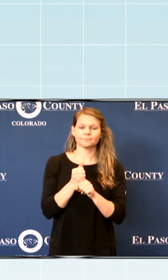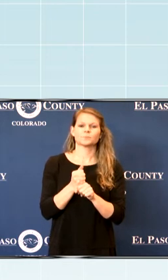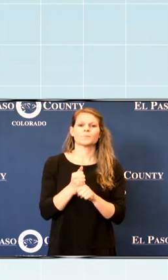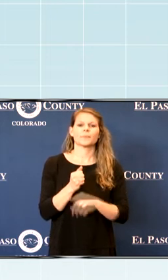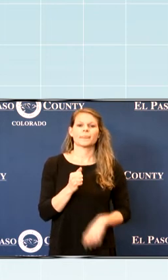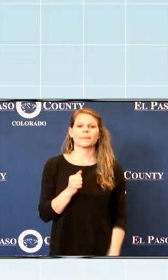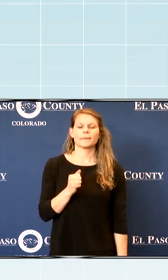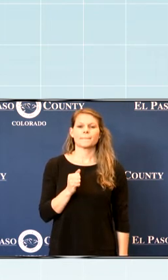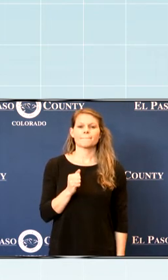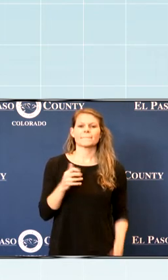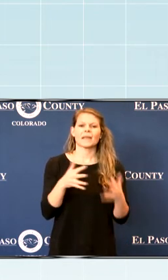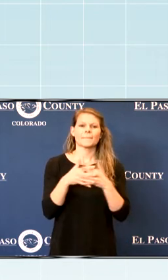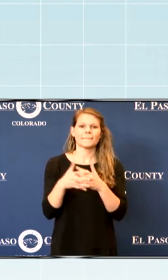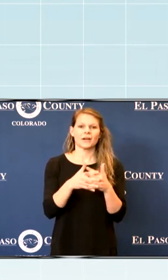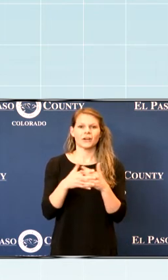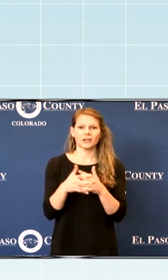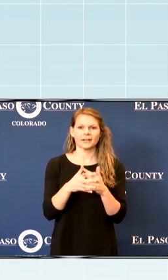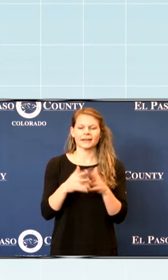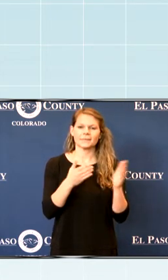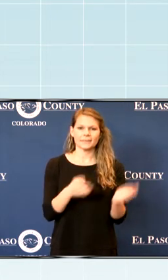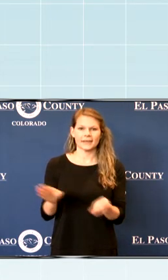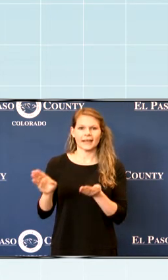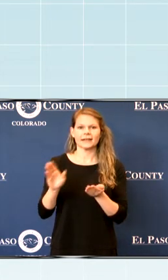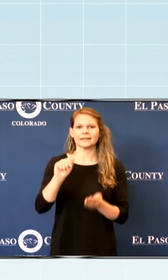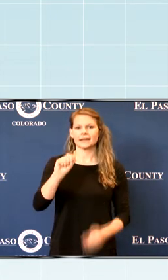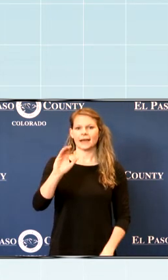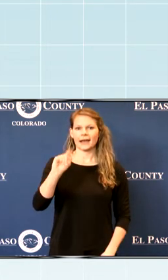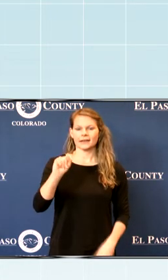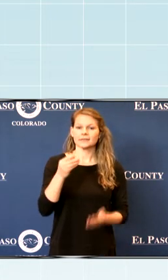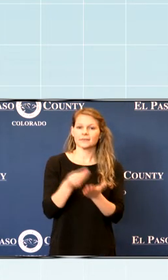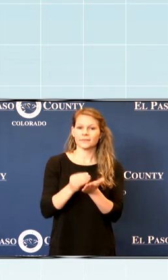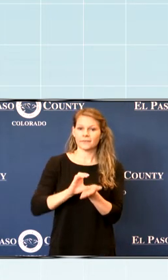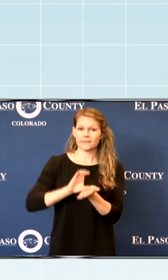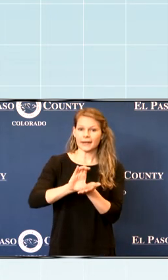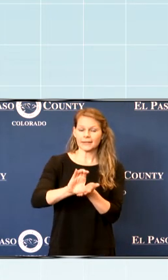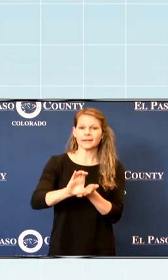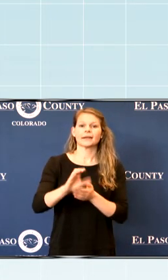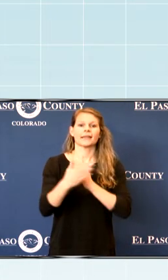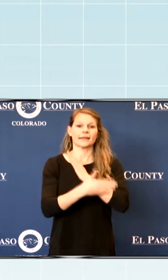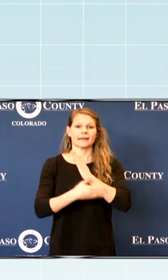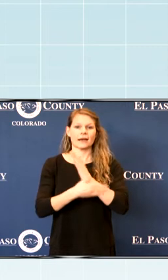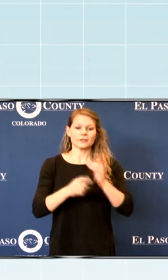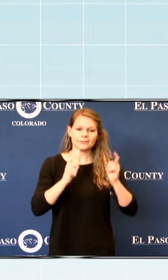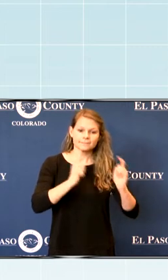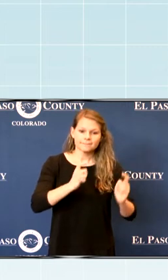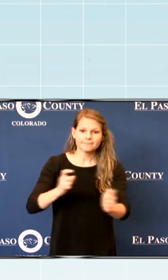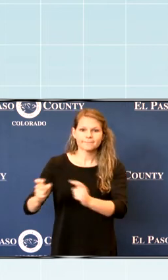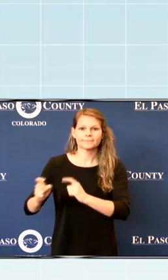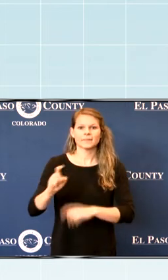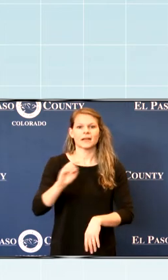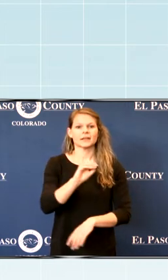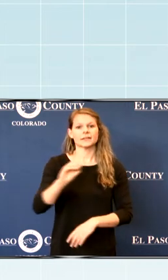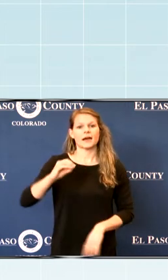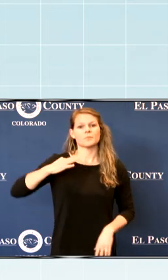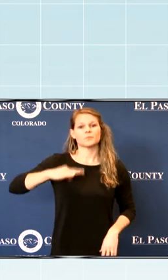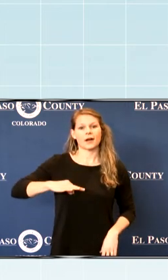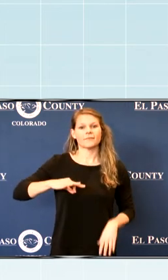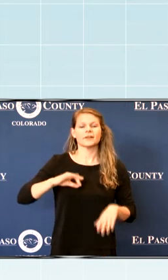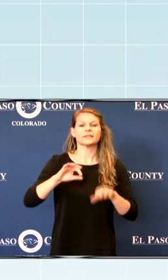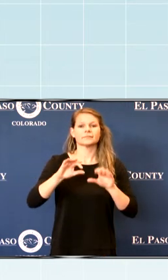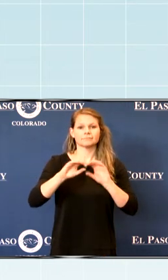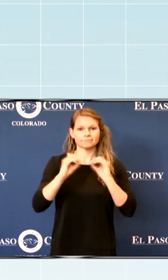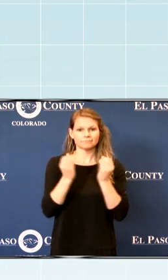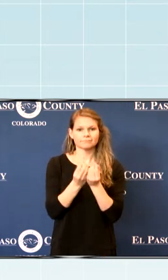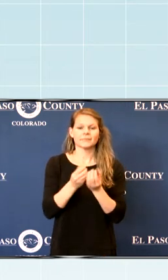or American Rescue Plan Act funding that the county's awarded to nonprofit organizations to continue helping our community